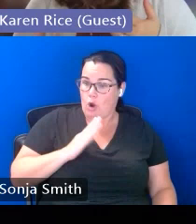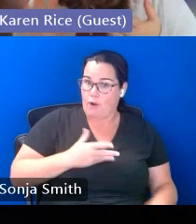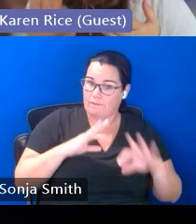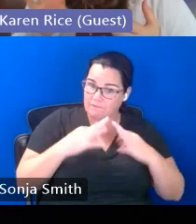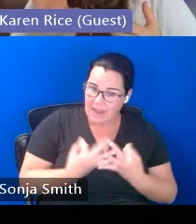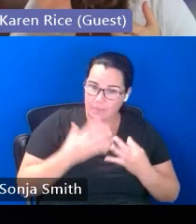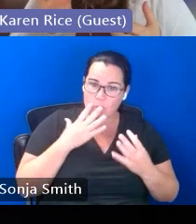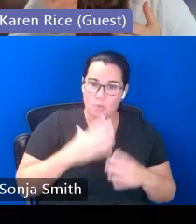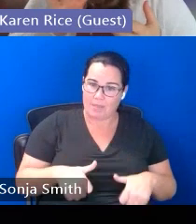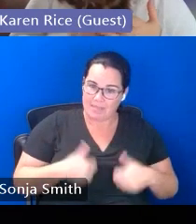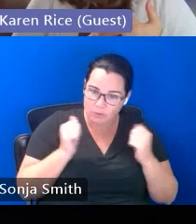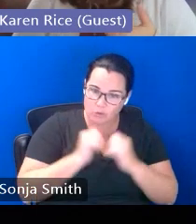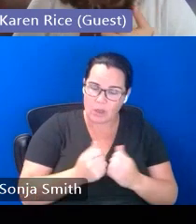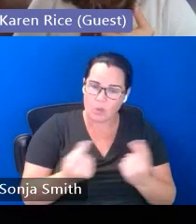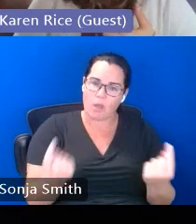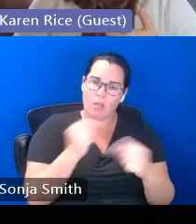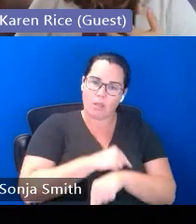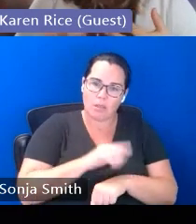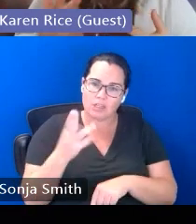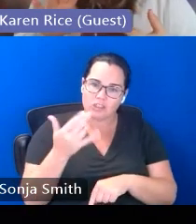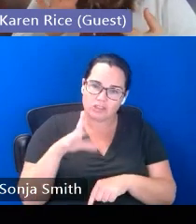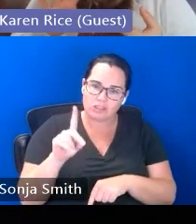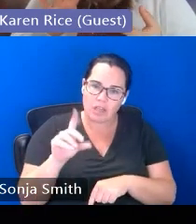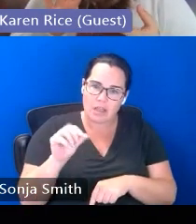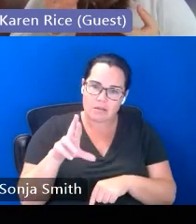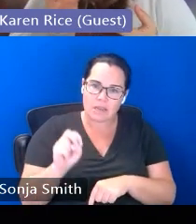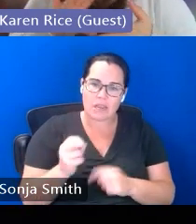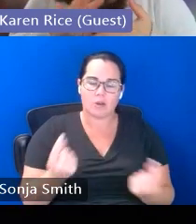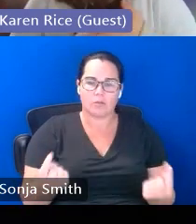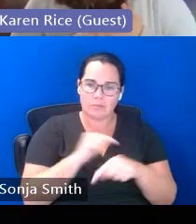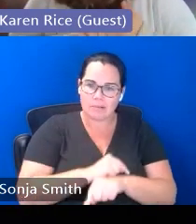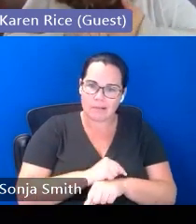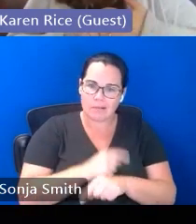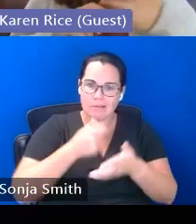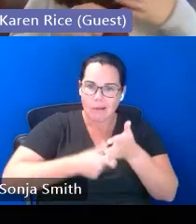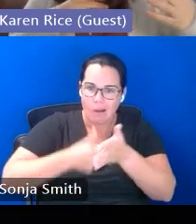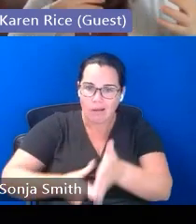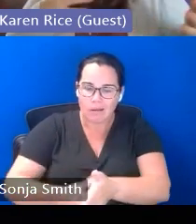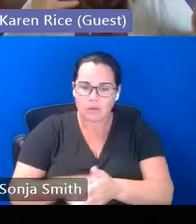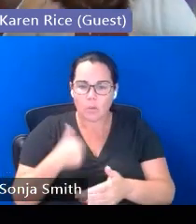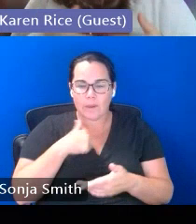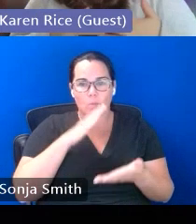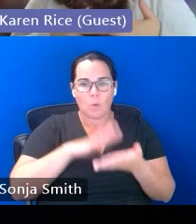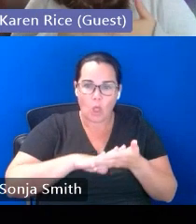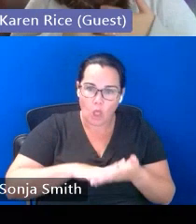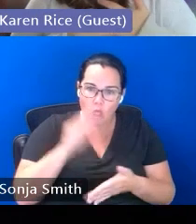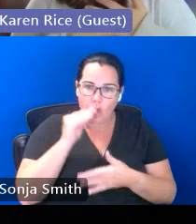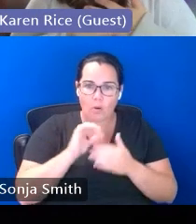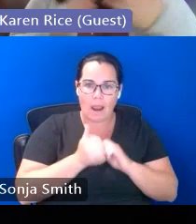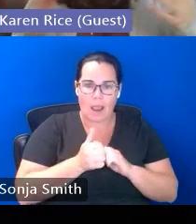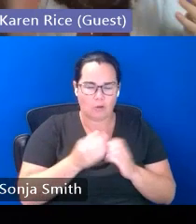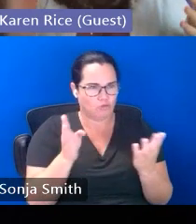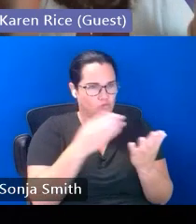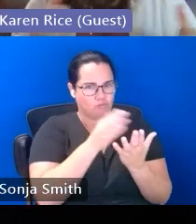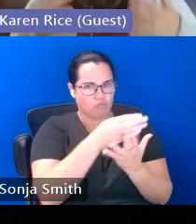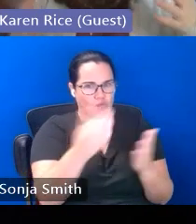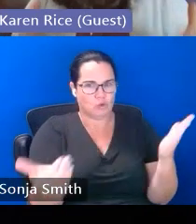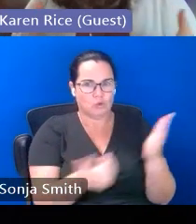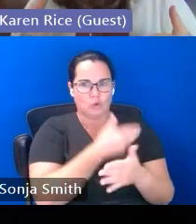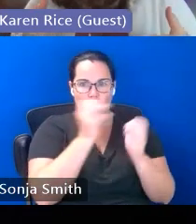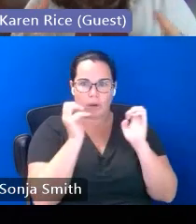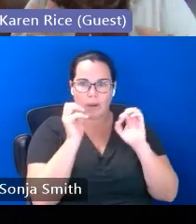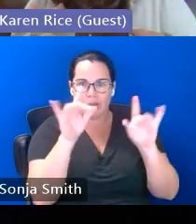share child care help we're going to share costs for things we're going to learn how to navigate a new educational system and a new